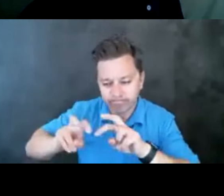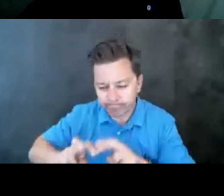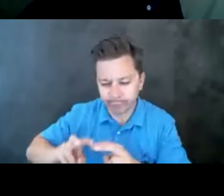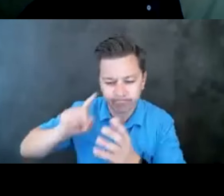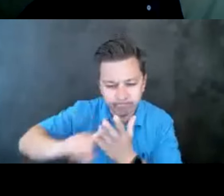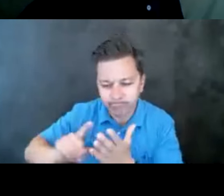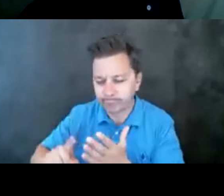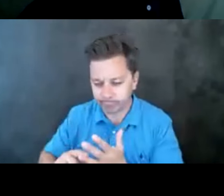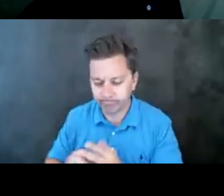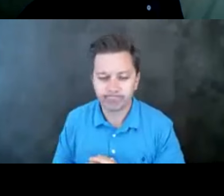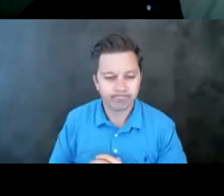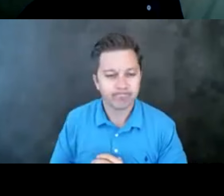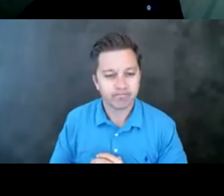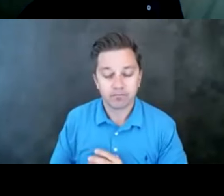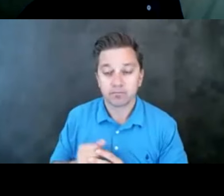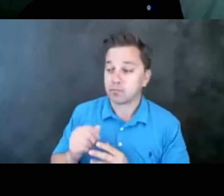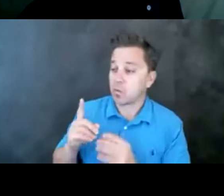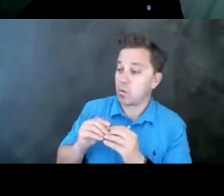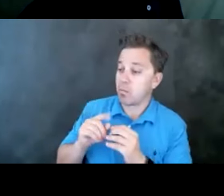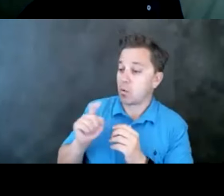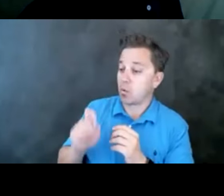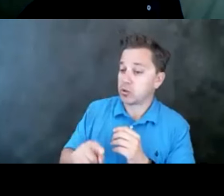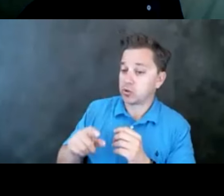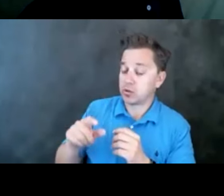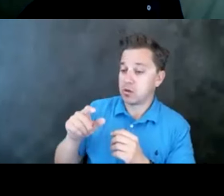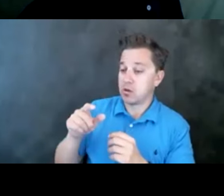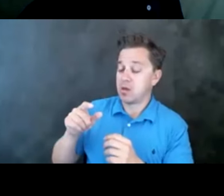question. Does intentional overdose fall in the poison category?